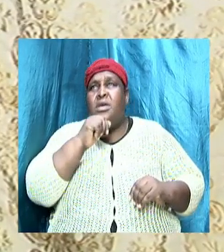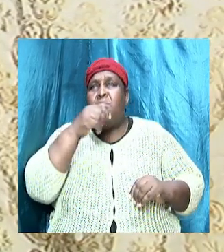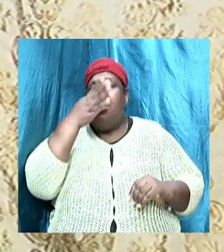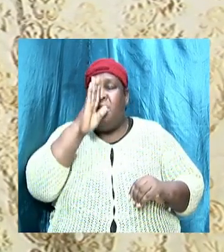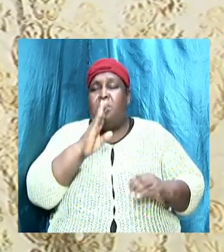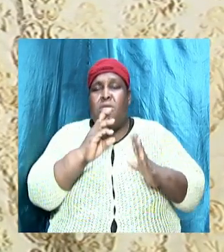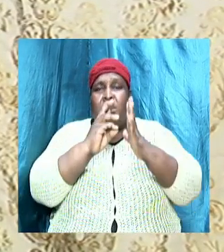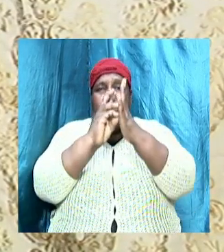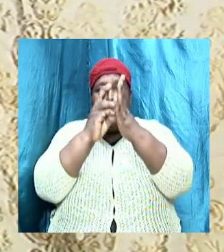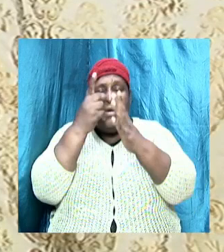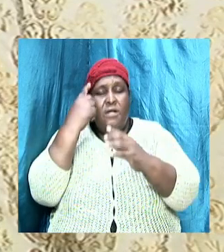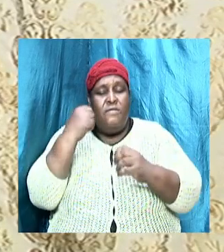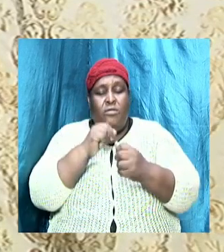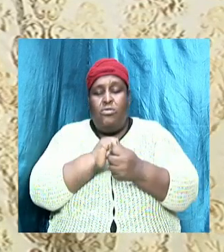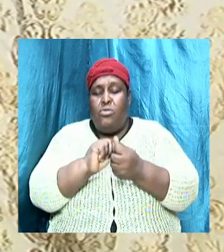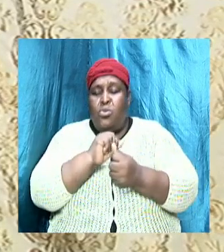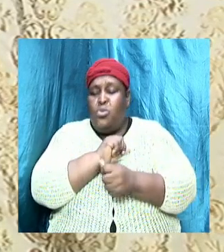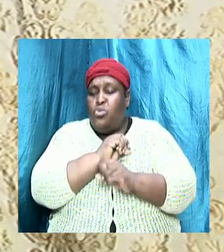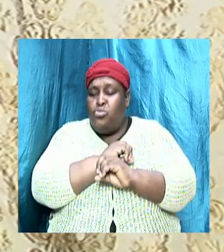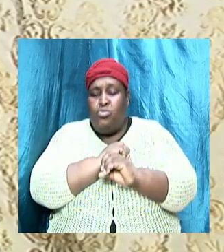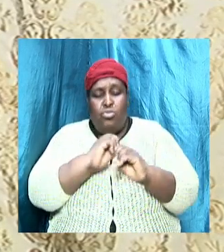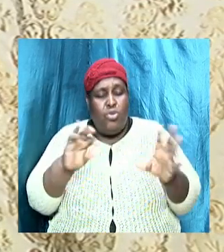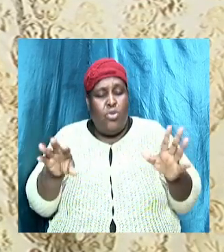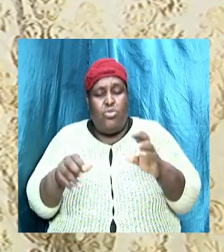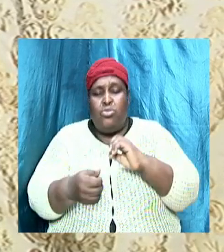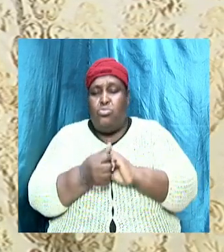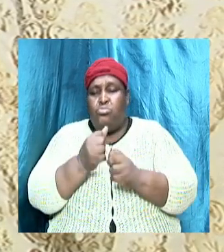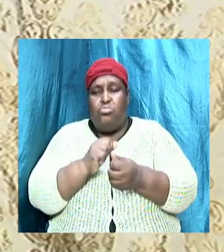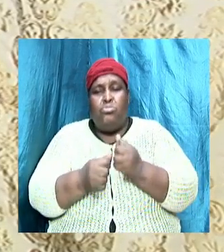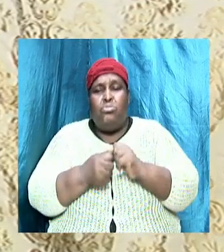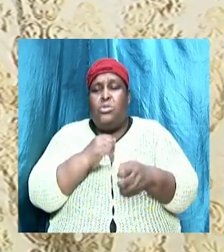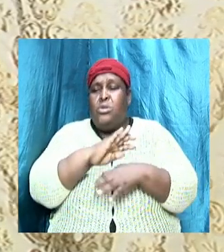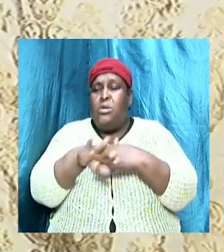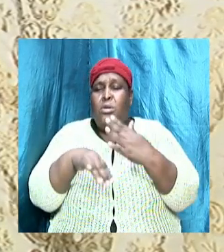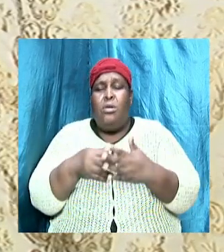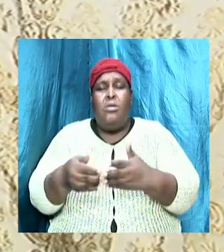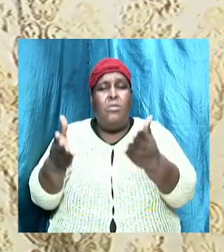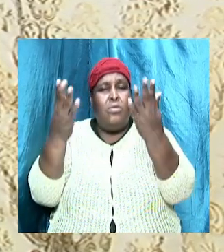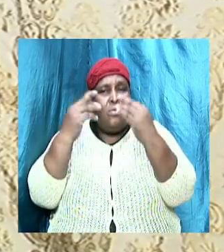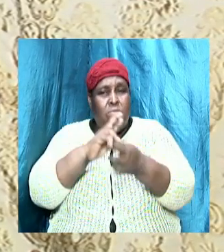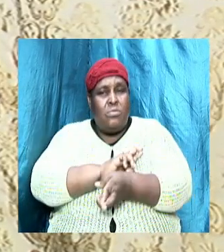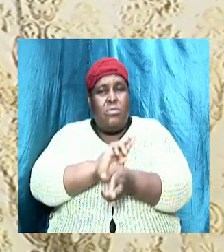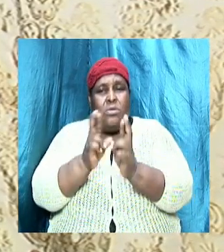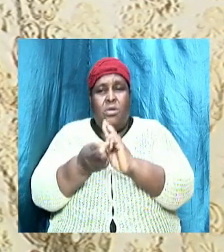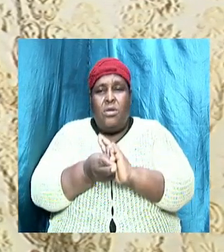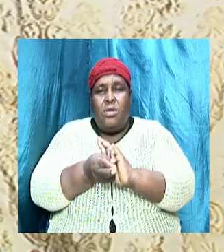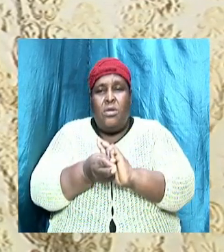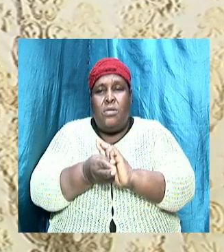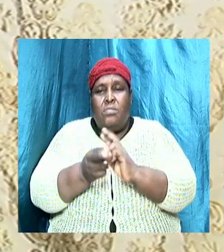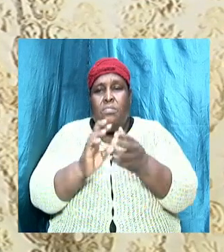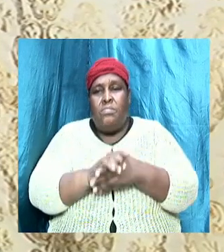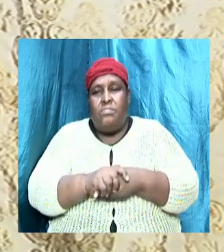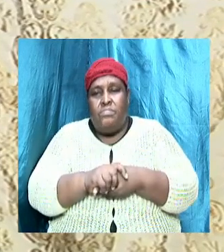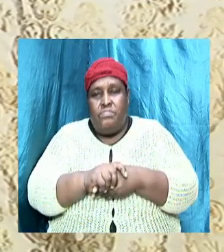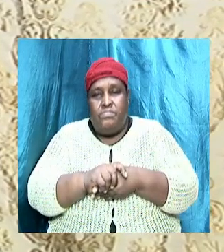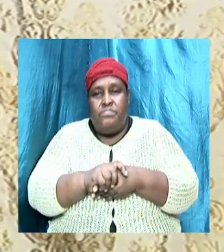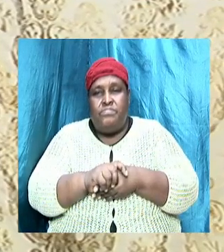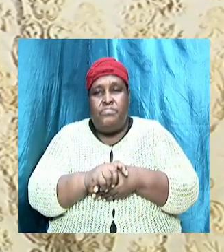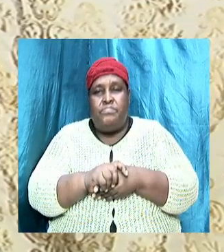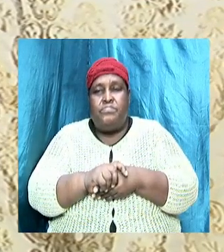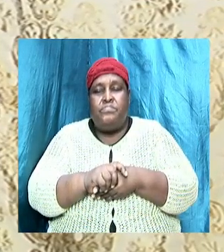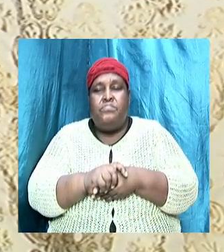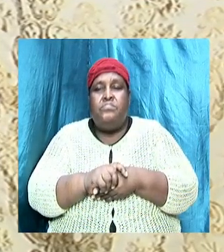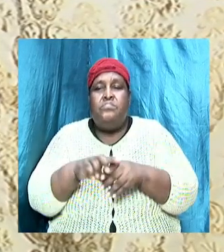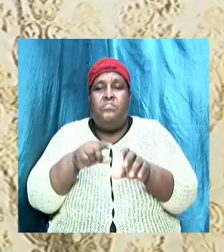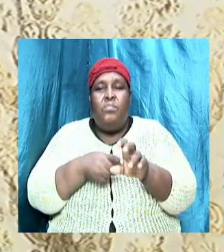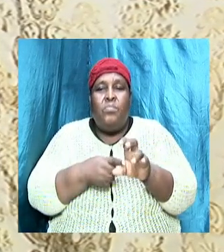says, for any to perish, but that all should come to repentance. Amen. So we want to get in the Word tonight,